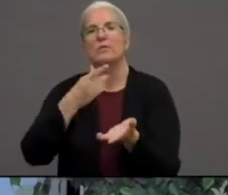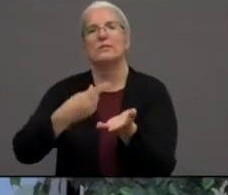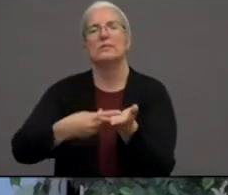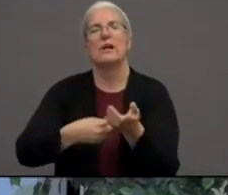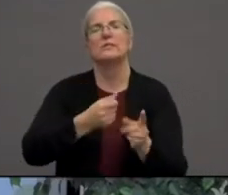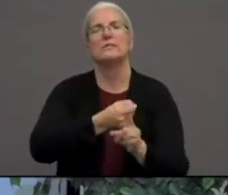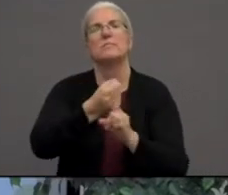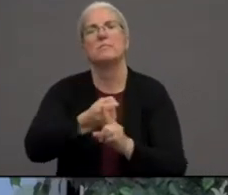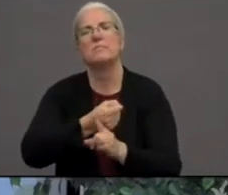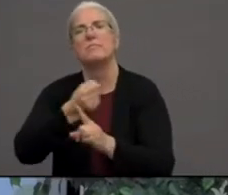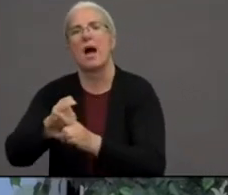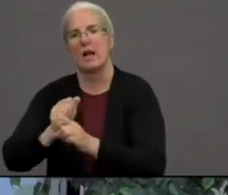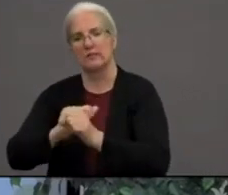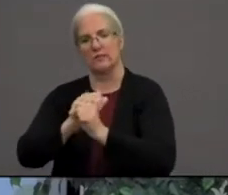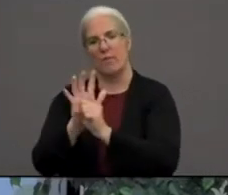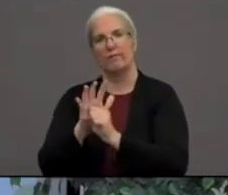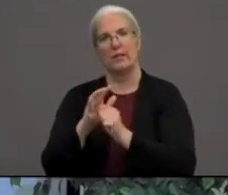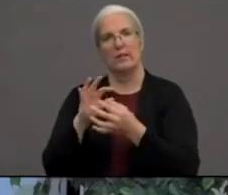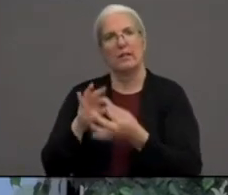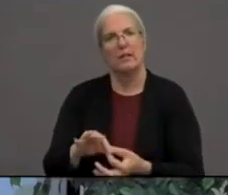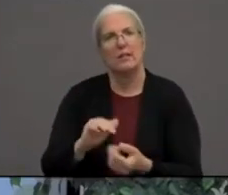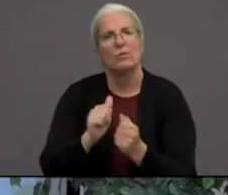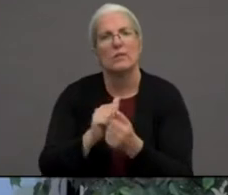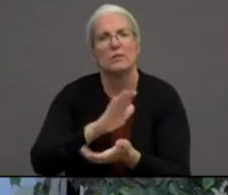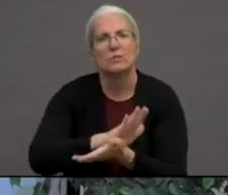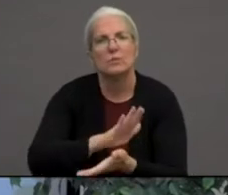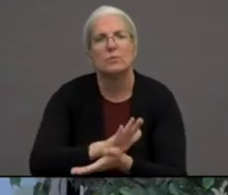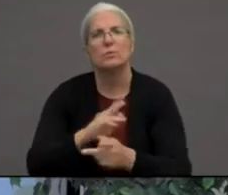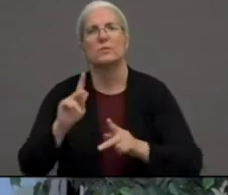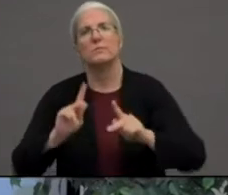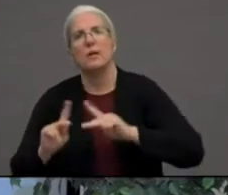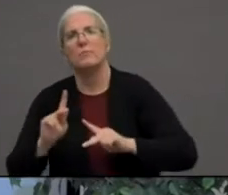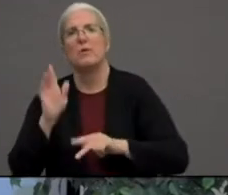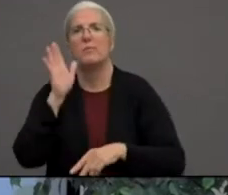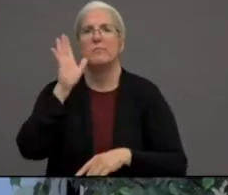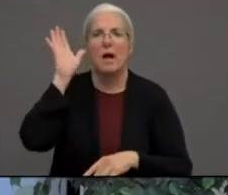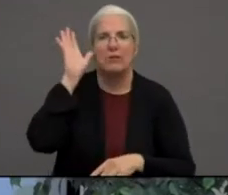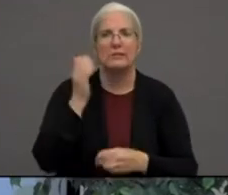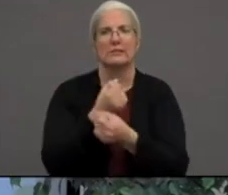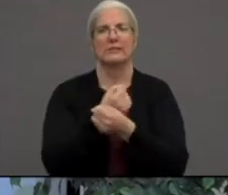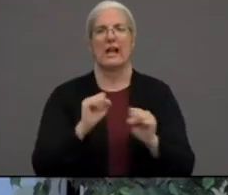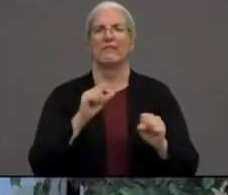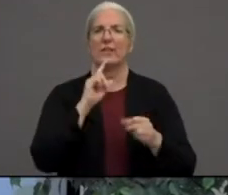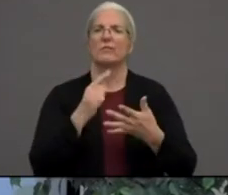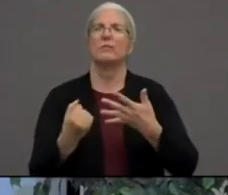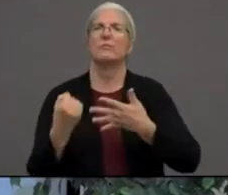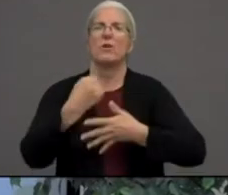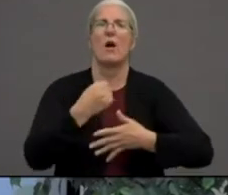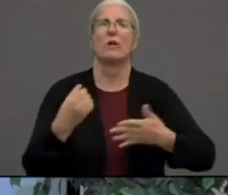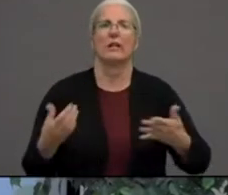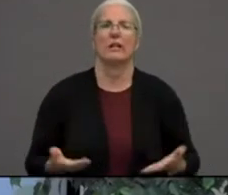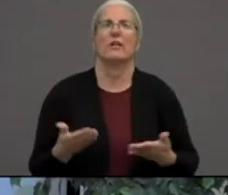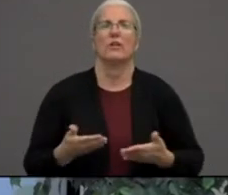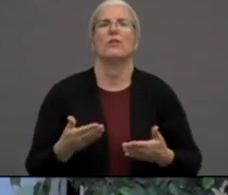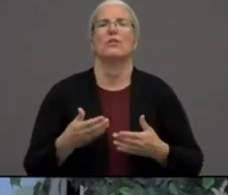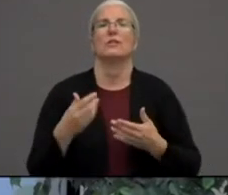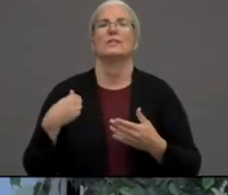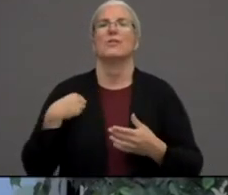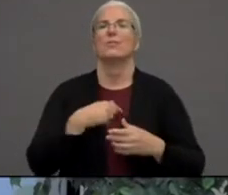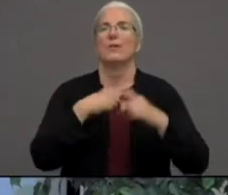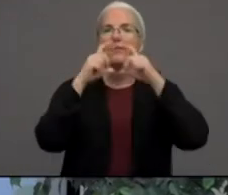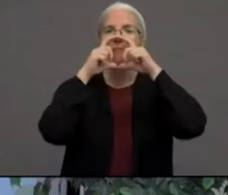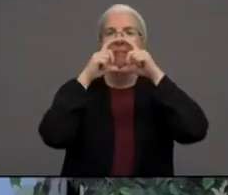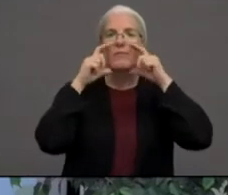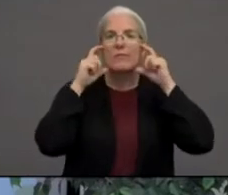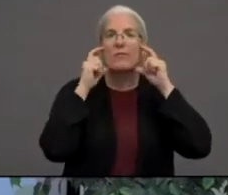educators, and families. But first, I want to let you know that safety is a priority for us here at the Emergency Operations Center. And we have removed